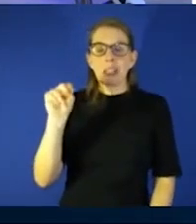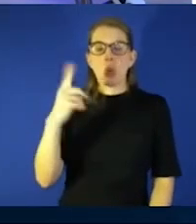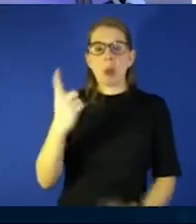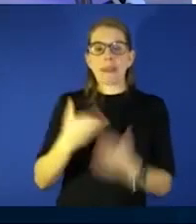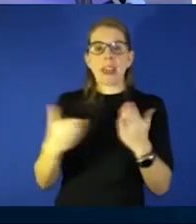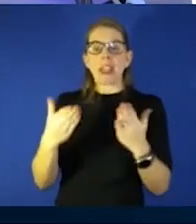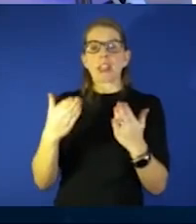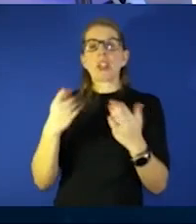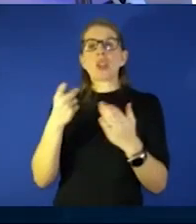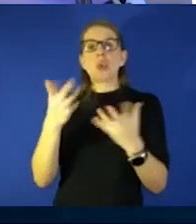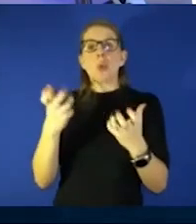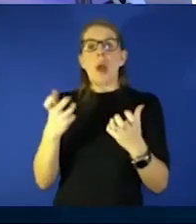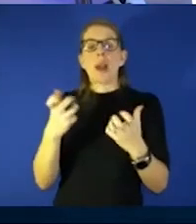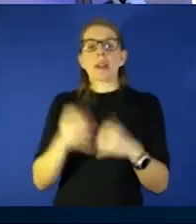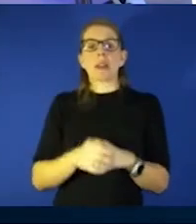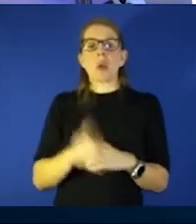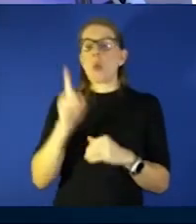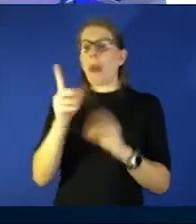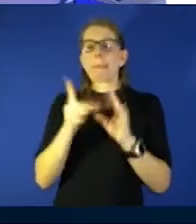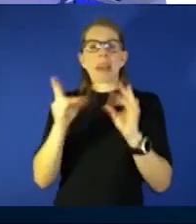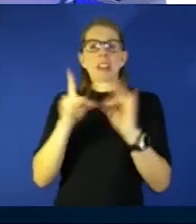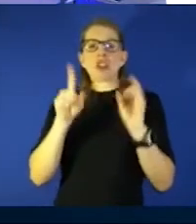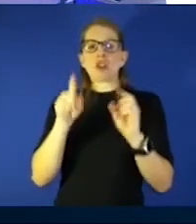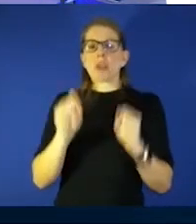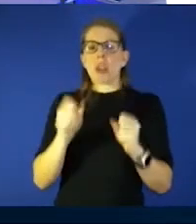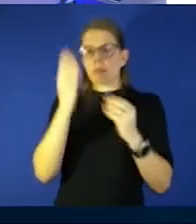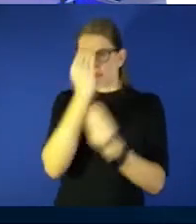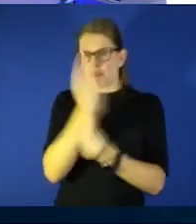to see if there was one message you could give us what would it be